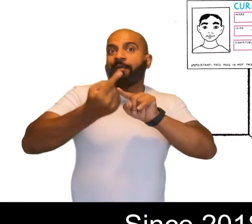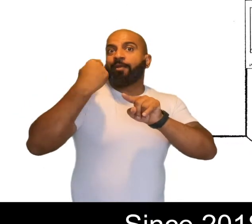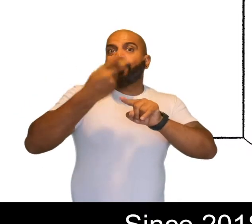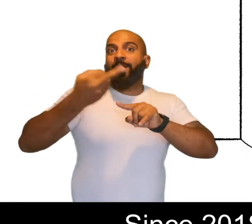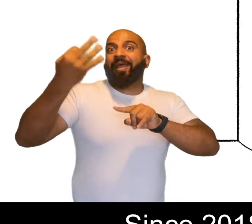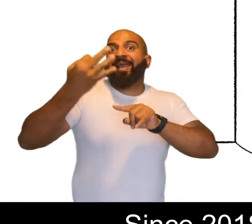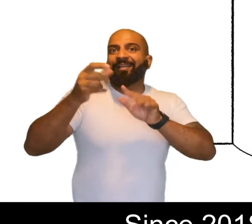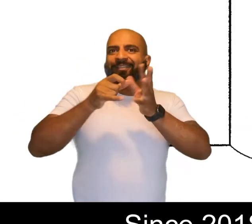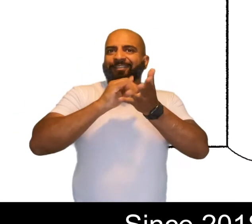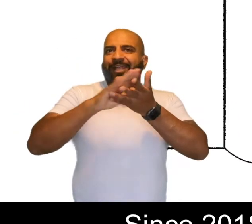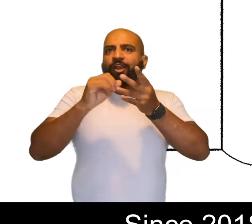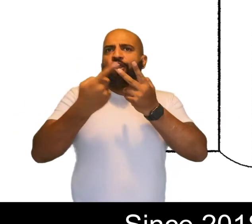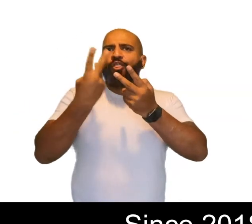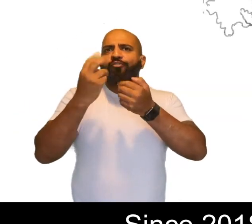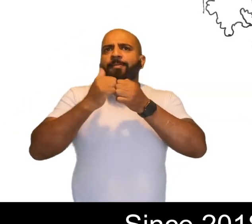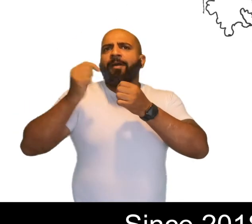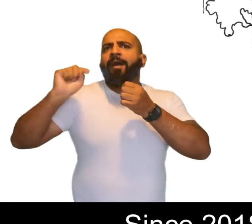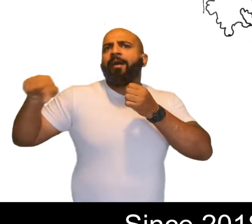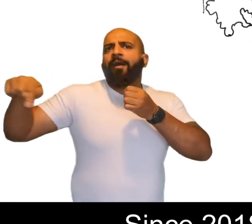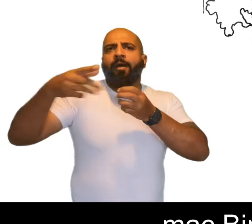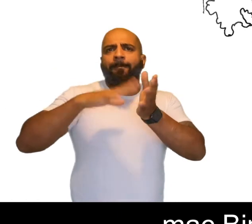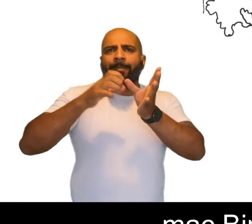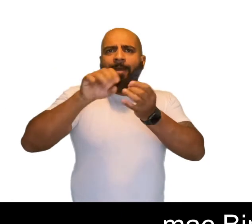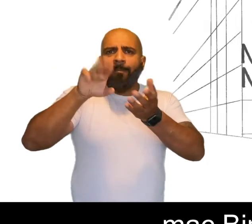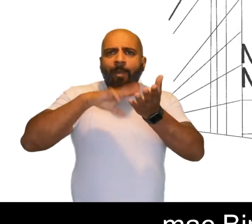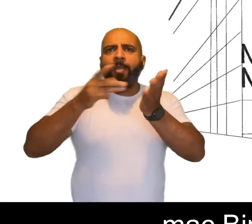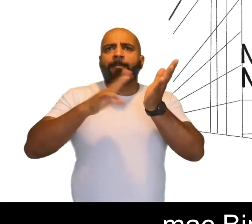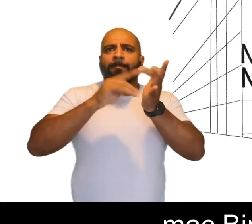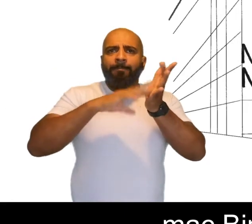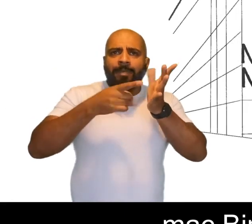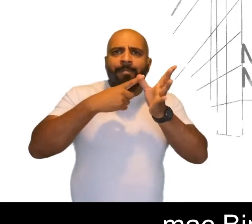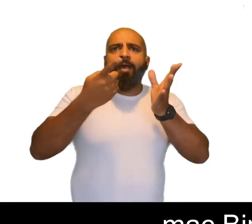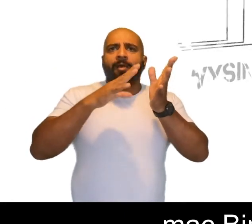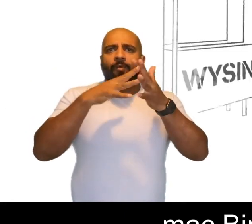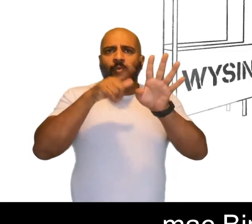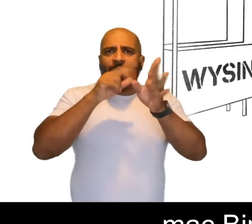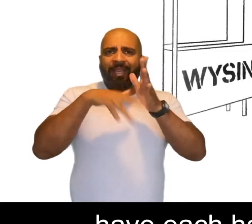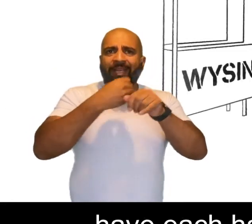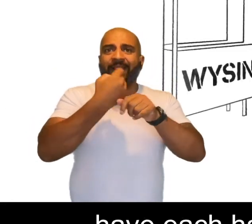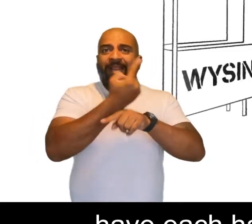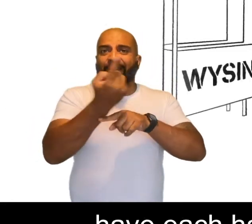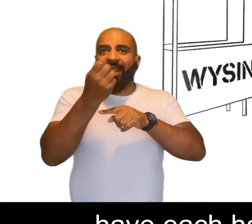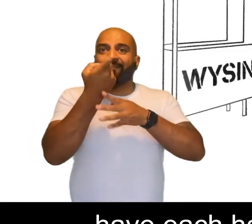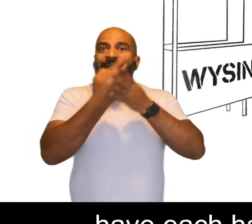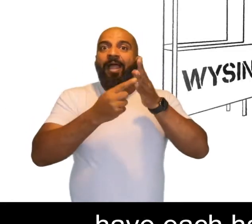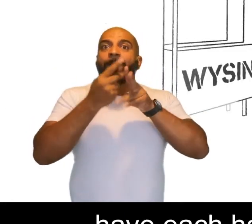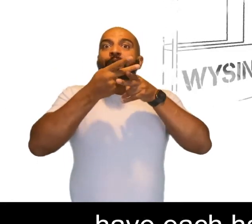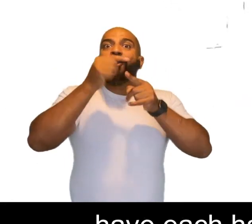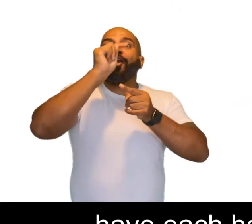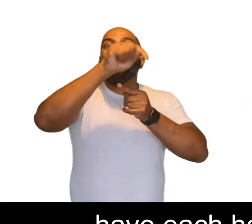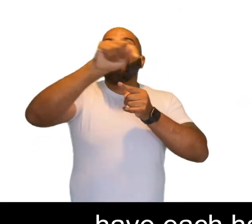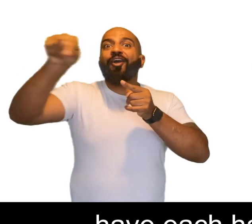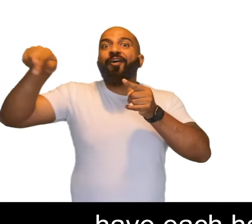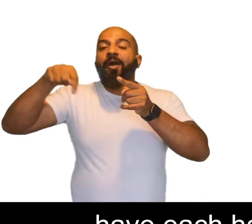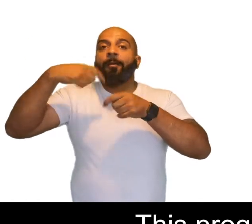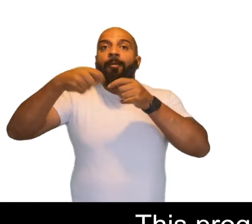2018, Dash and our three partners, Mac Birmingham, Mima and Wising have each had a disabled curator in